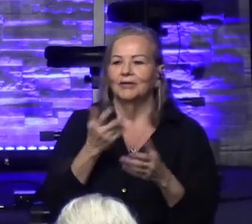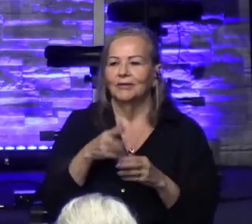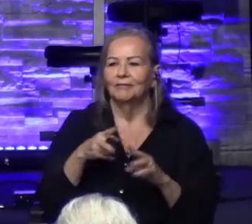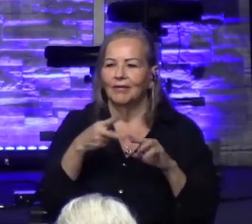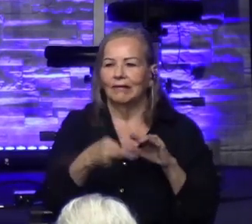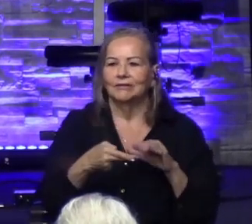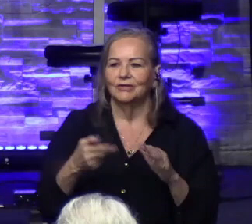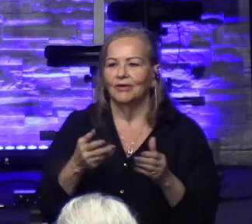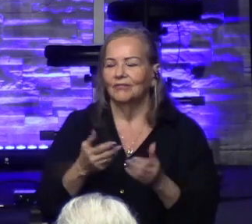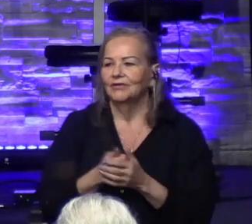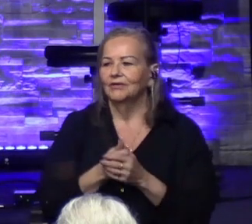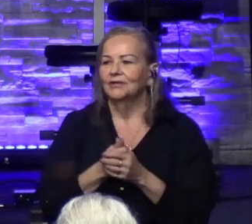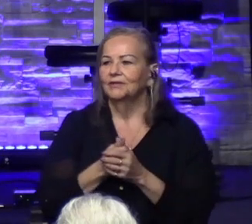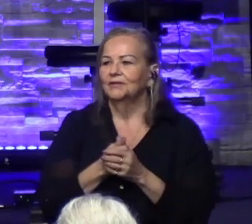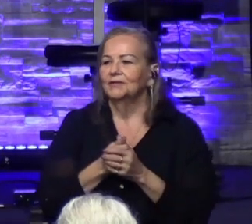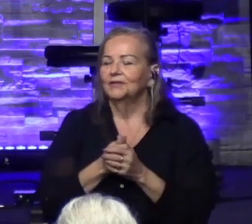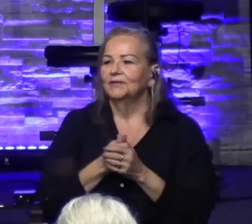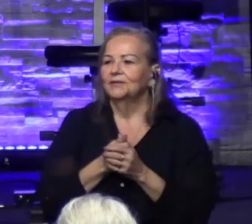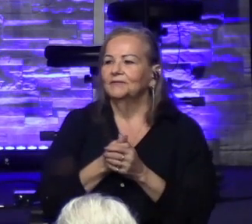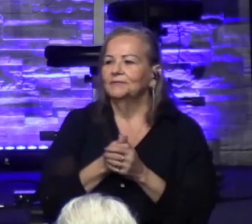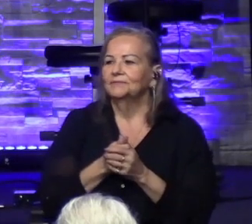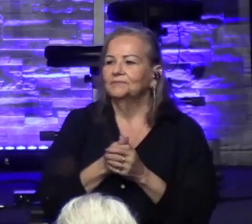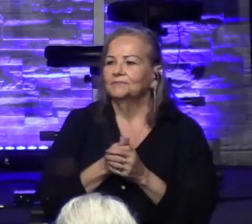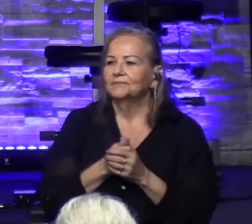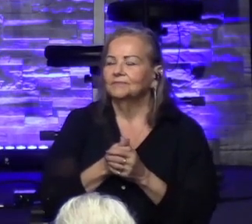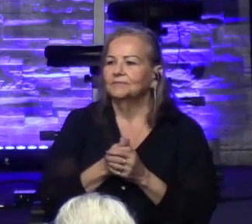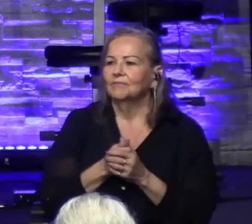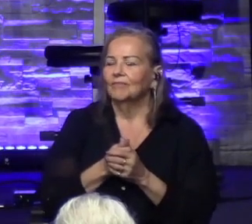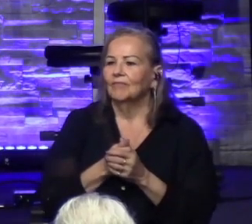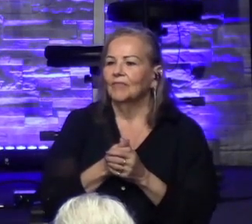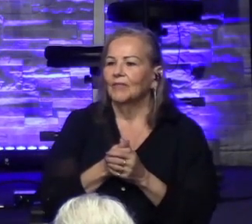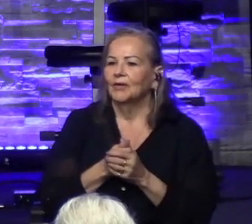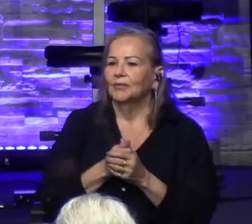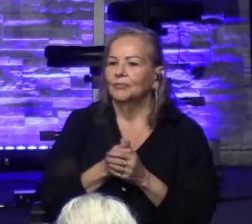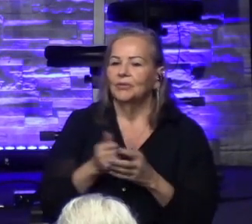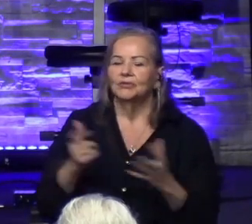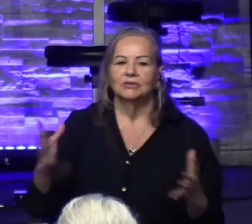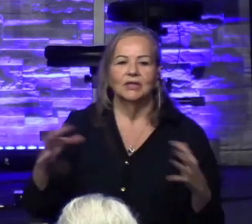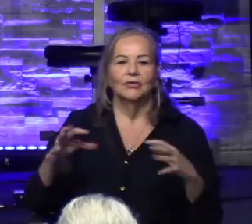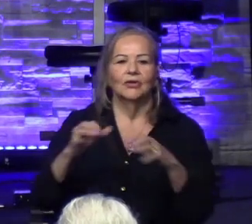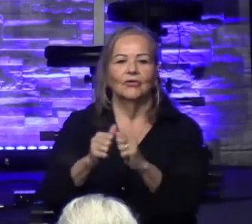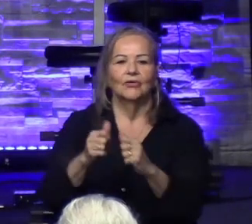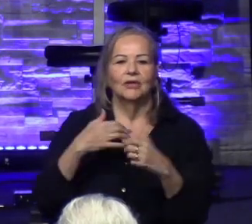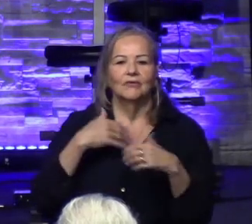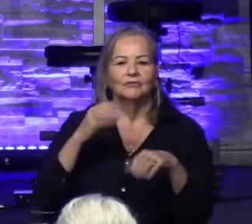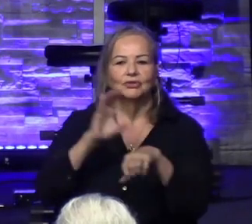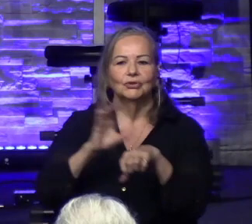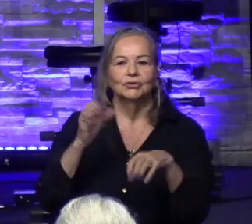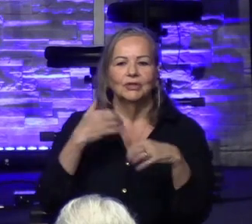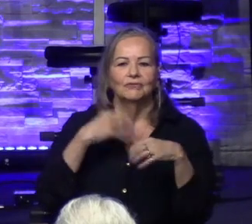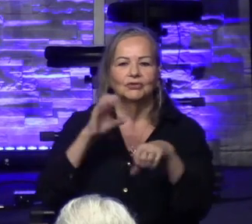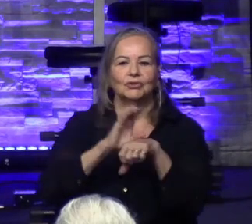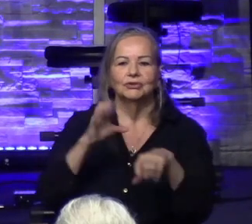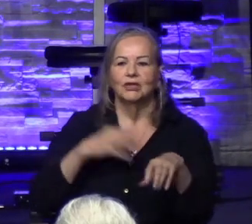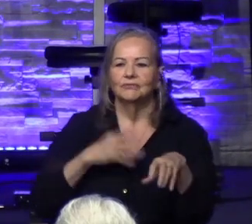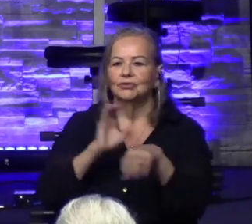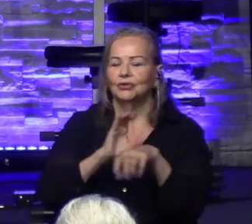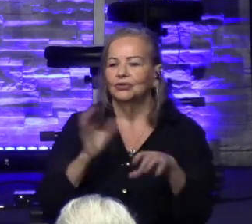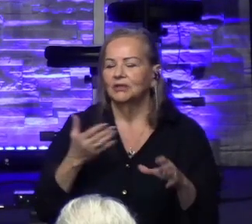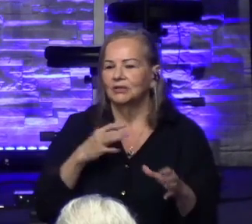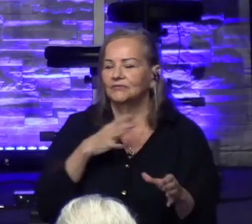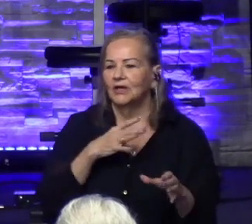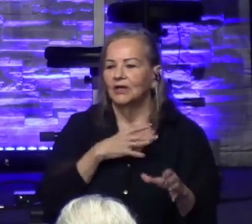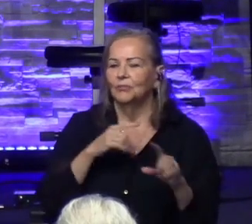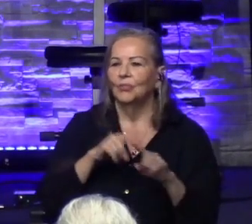I don't think we should just gather here and just, oh, have church, have church. We need to go outside those doors and have church. We need to go